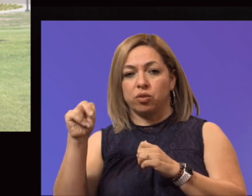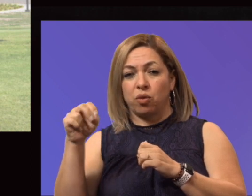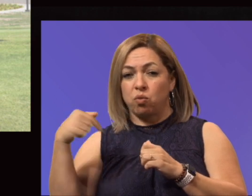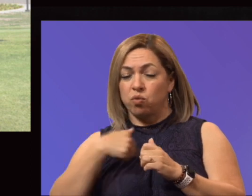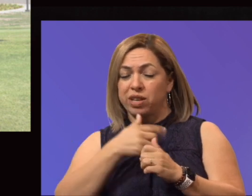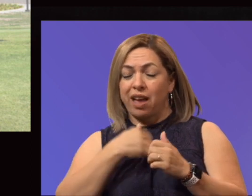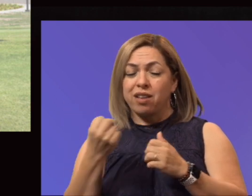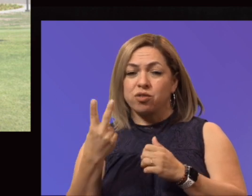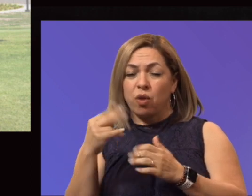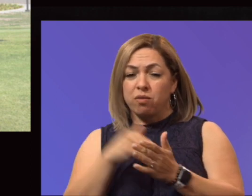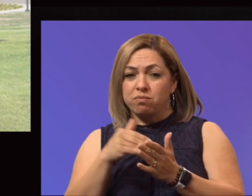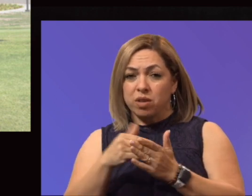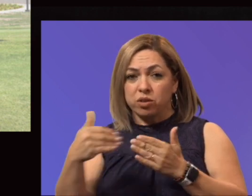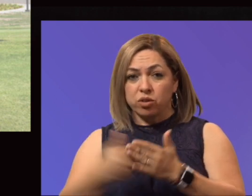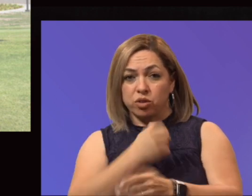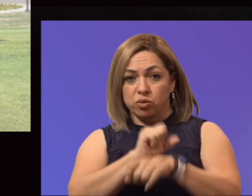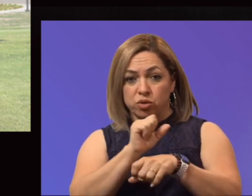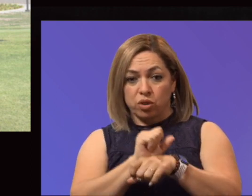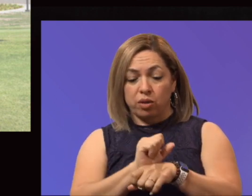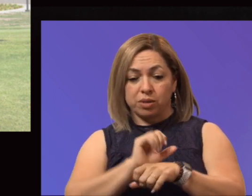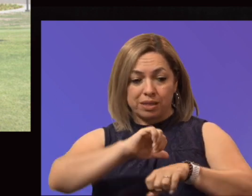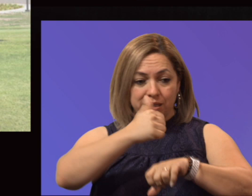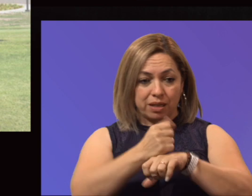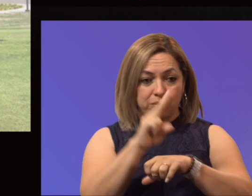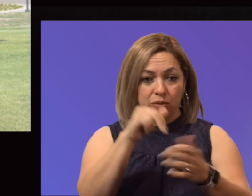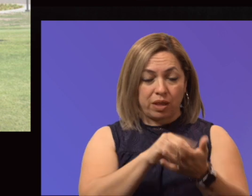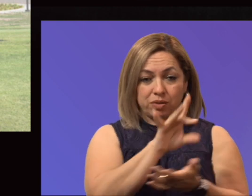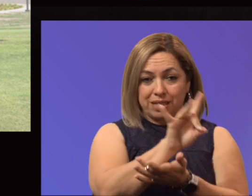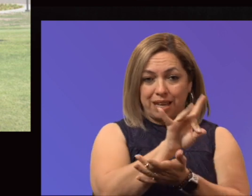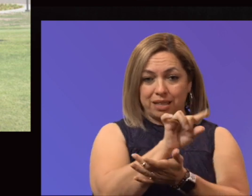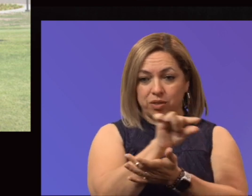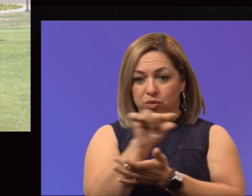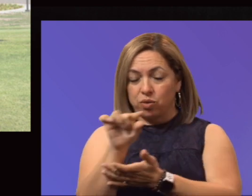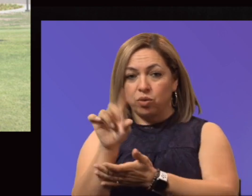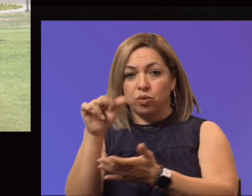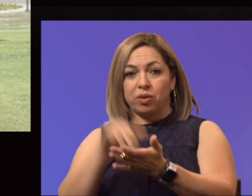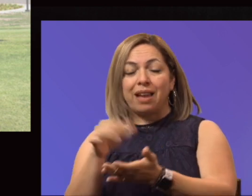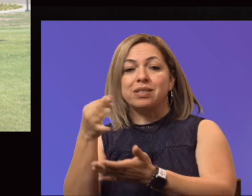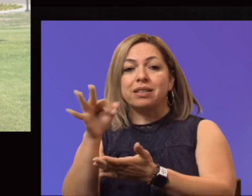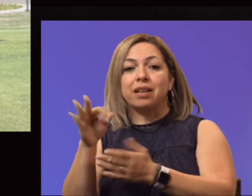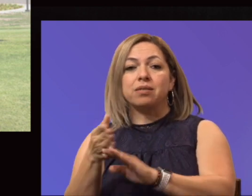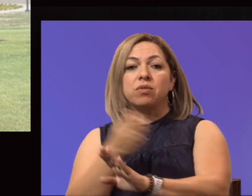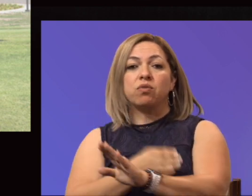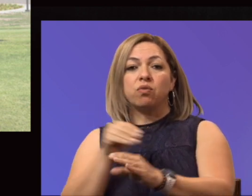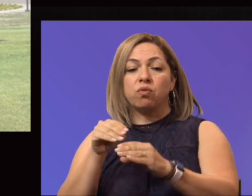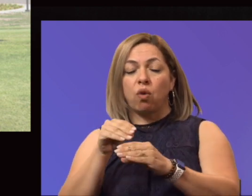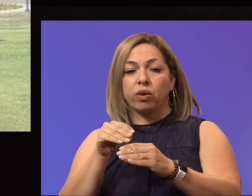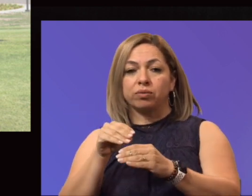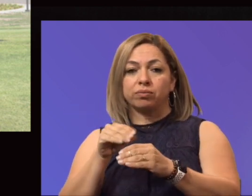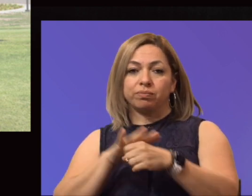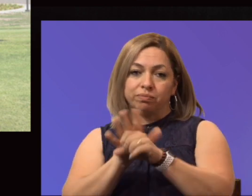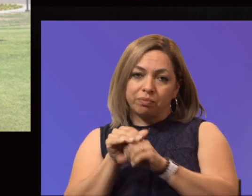2008 to 2019 pre-pandemic. Over 99% of those new